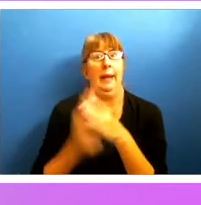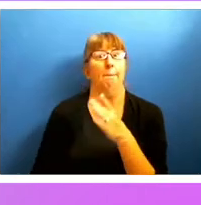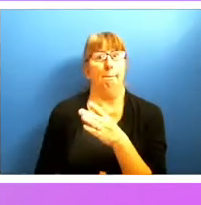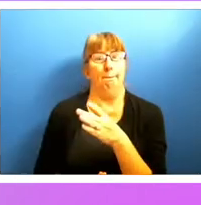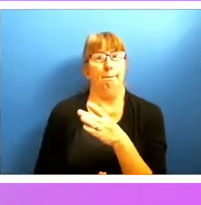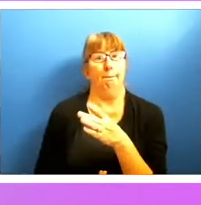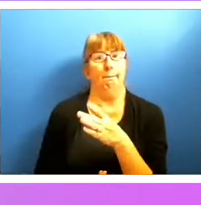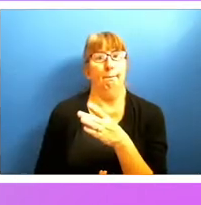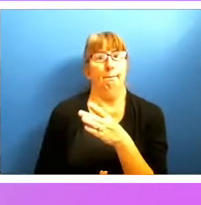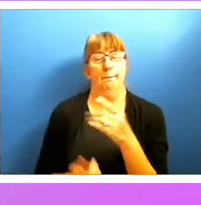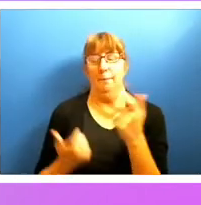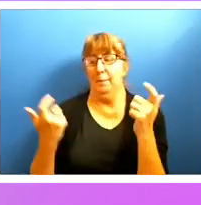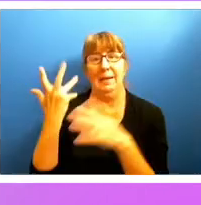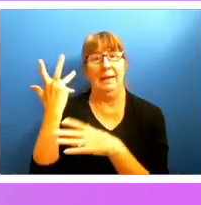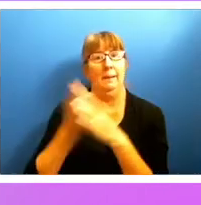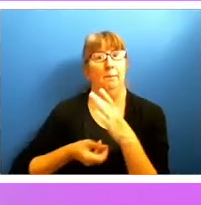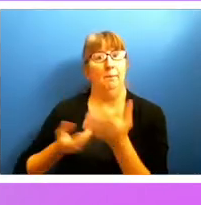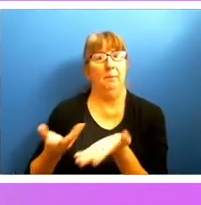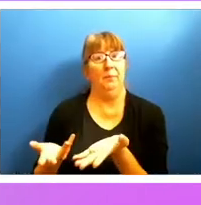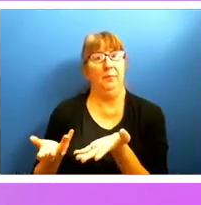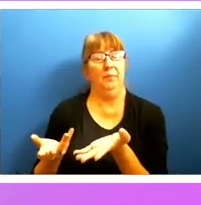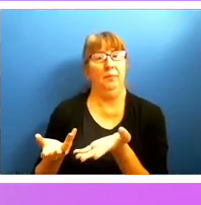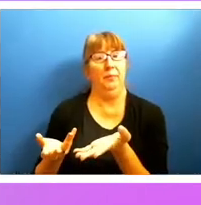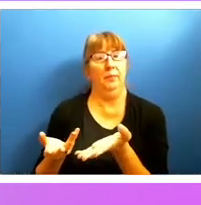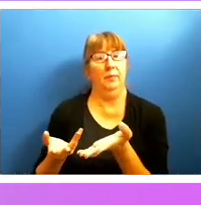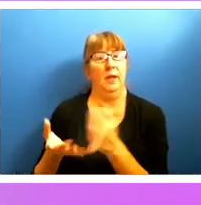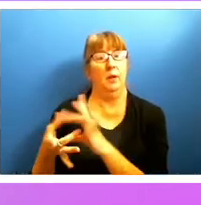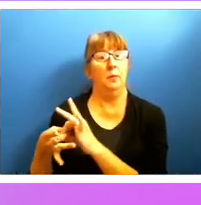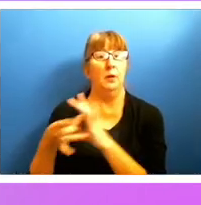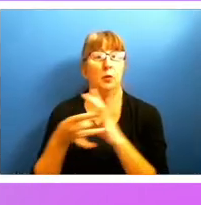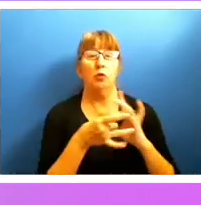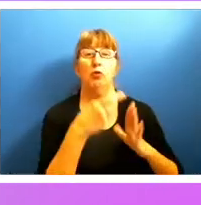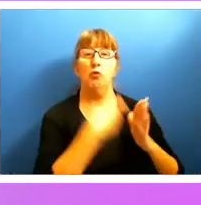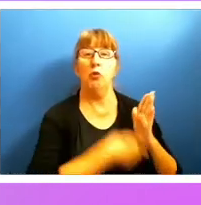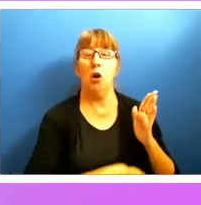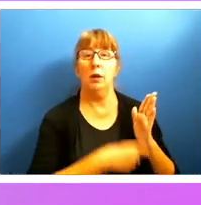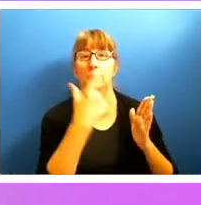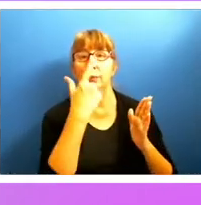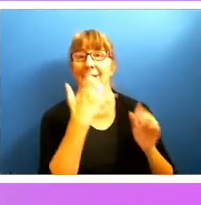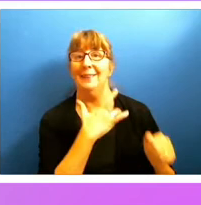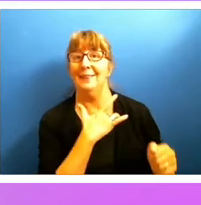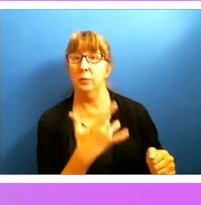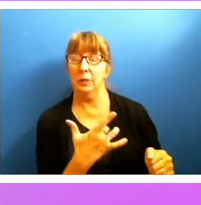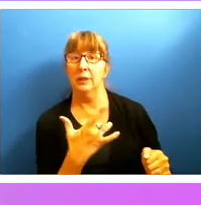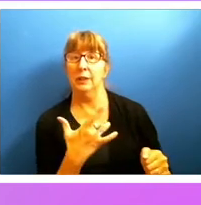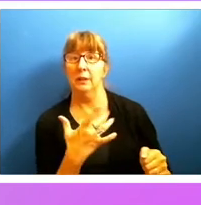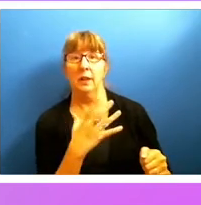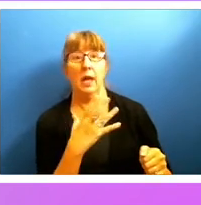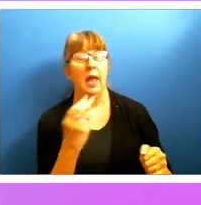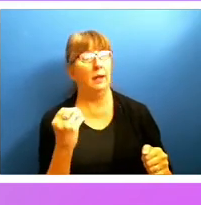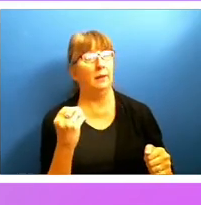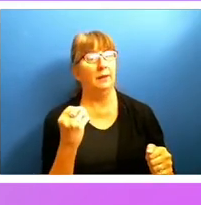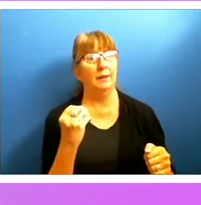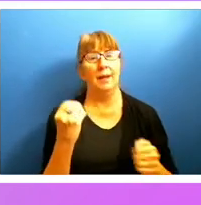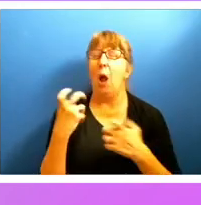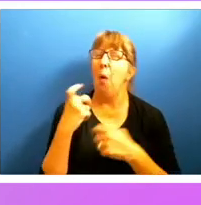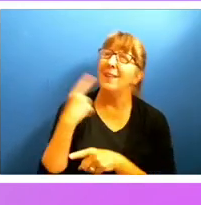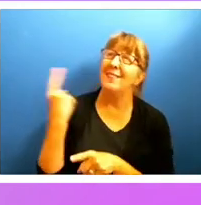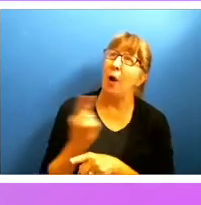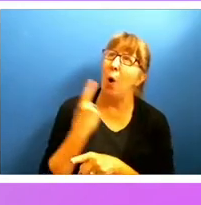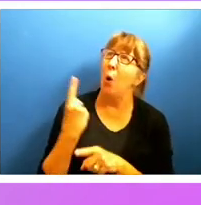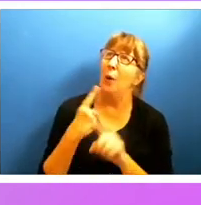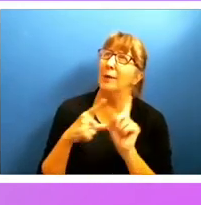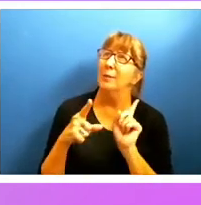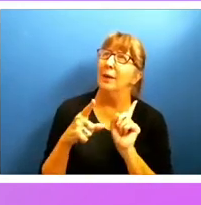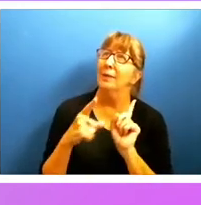you've got in terms – it will be just in terms of cost because typically – and I would like to say always here, but I'll say typically, but I